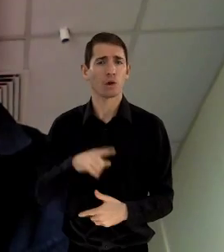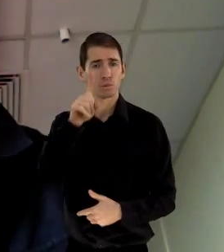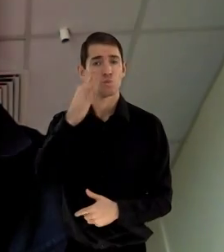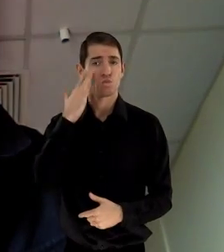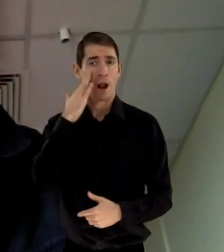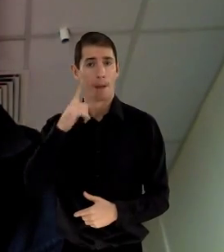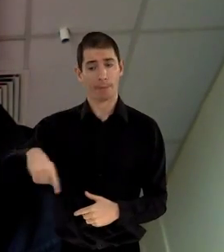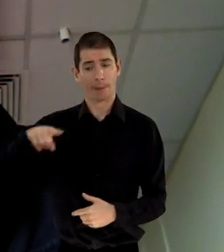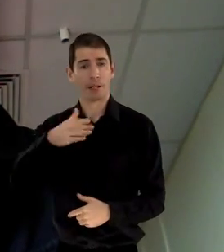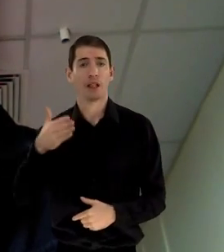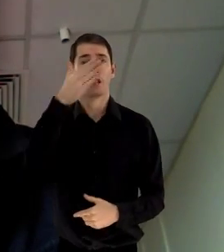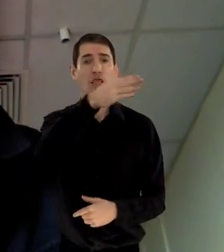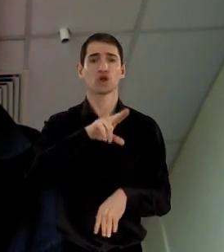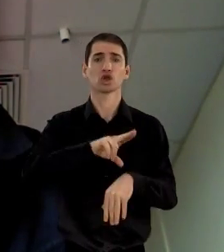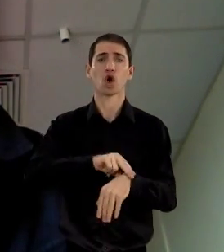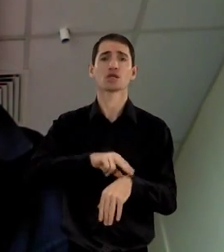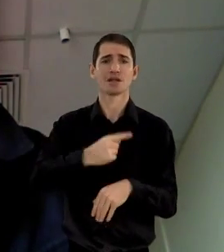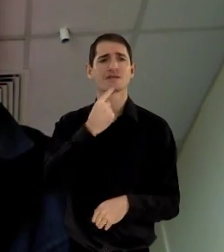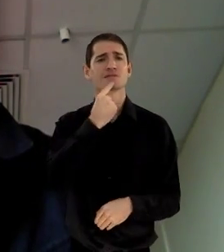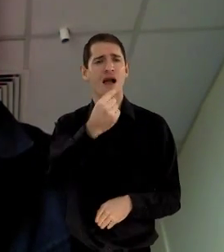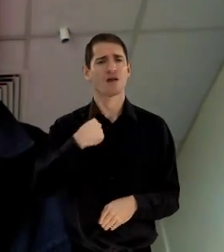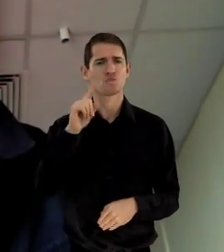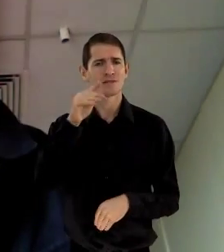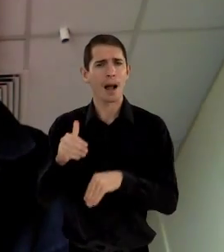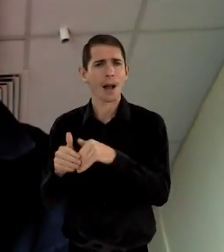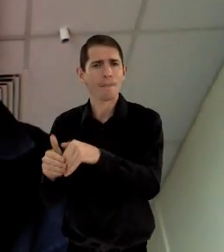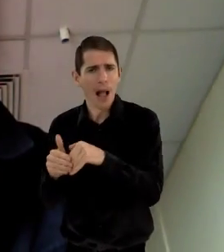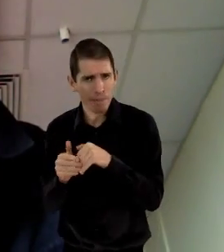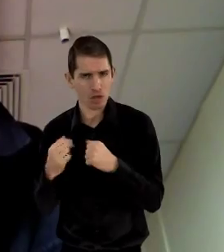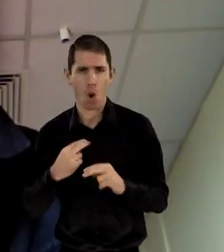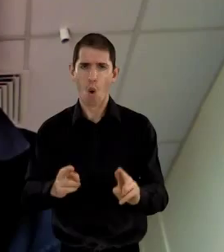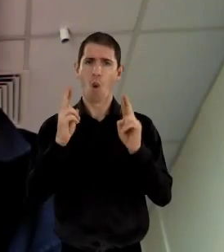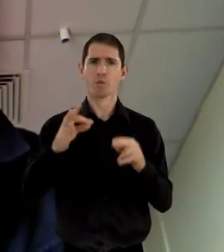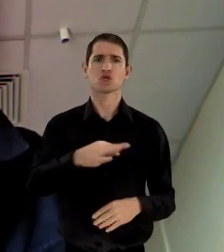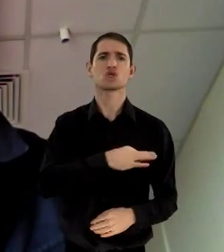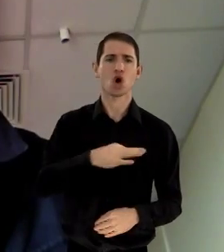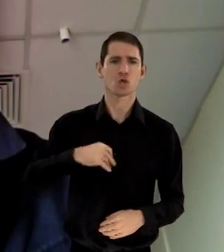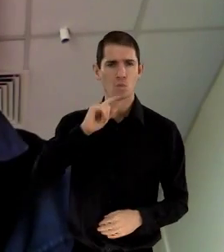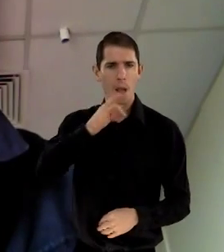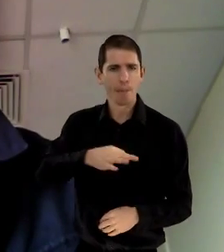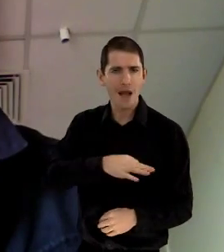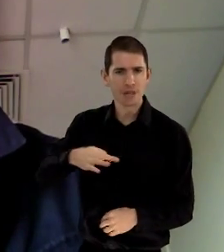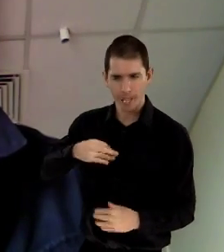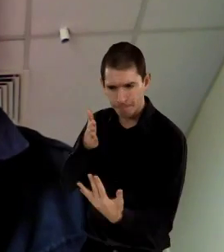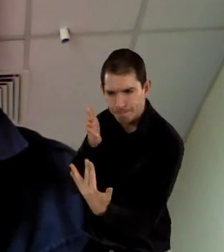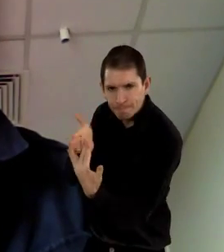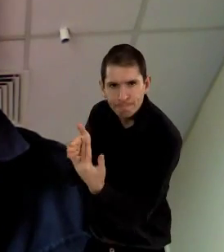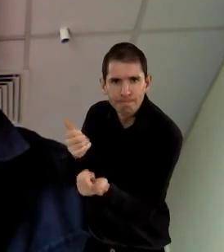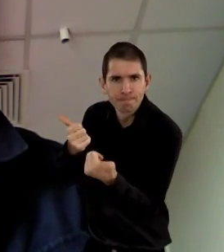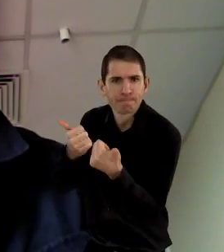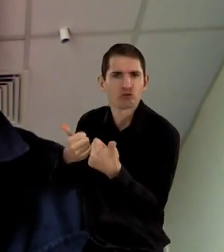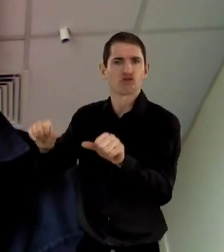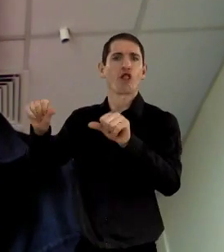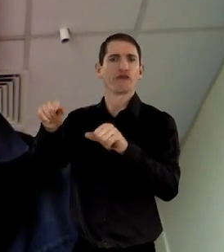But when people go to the doctors, we say what our impairment is and we hope the doctor will and